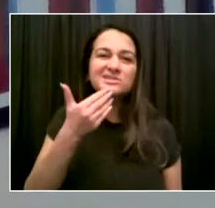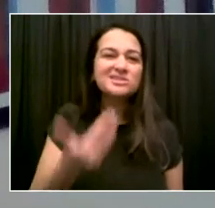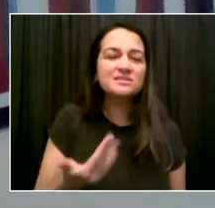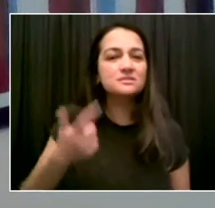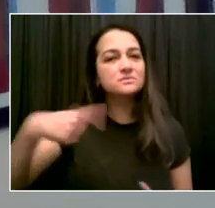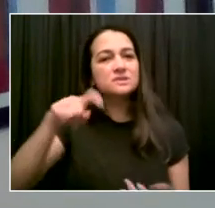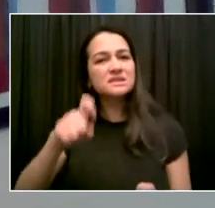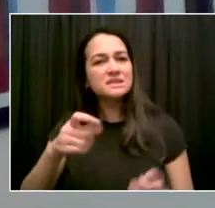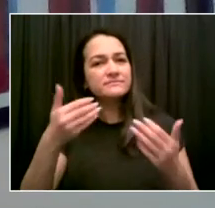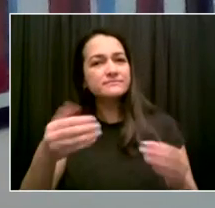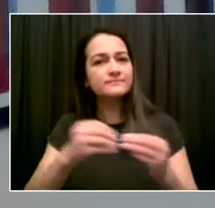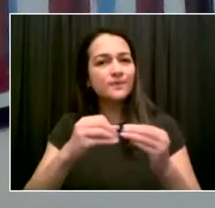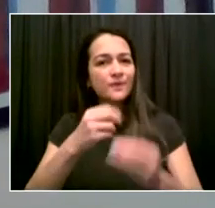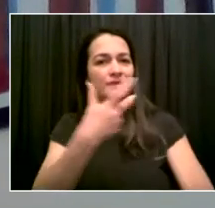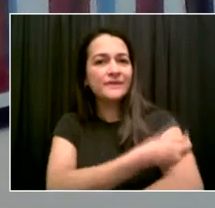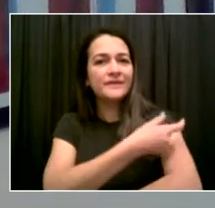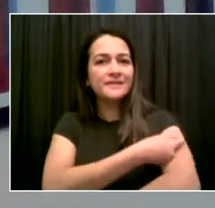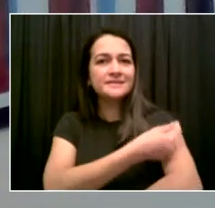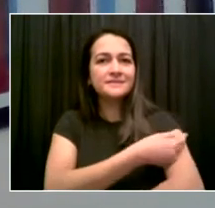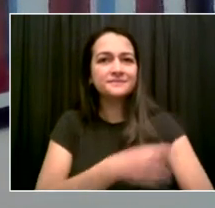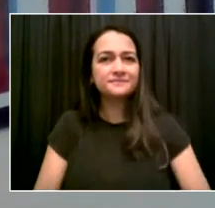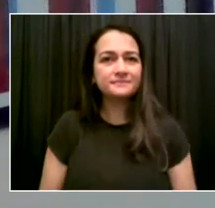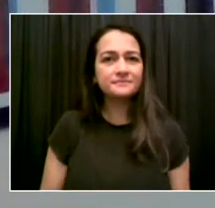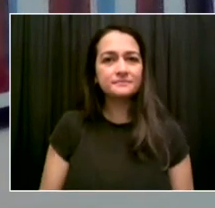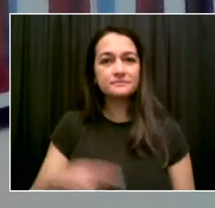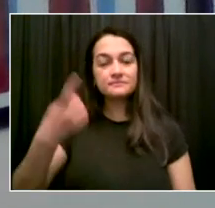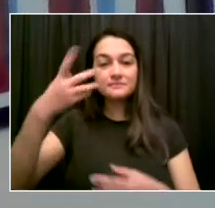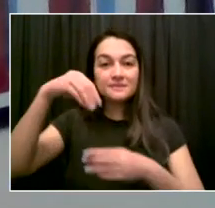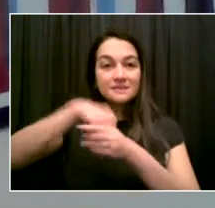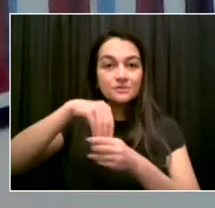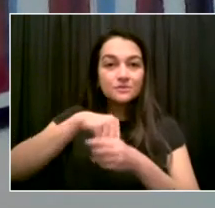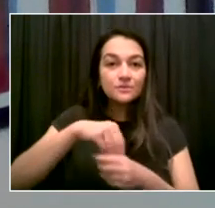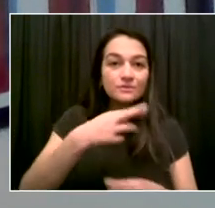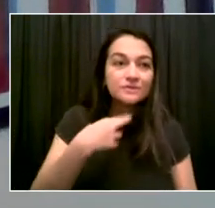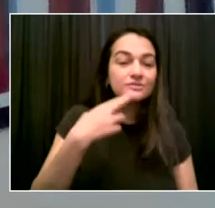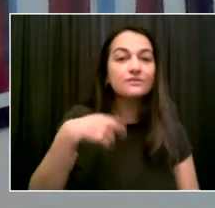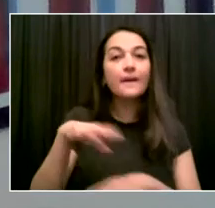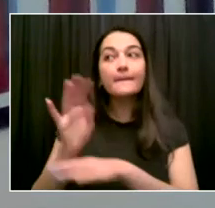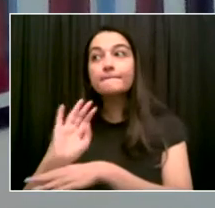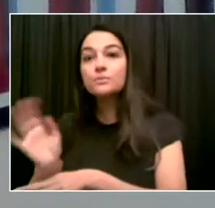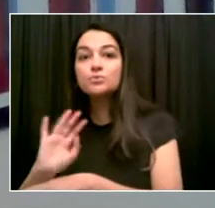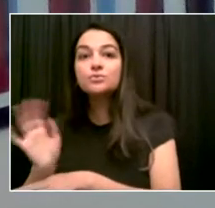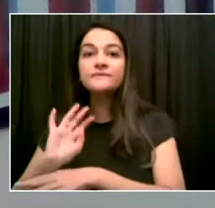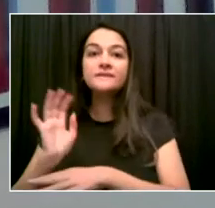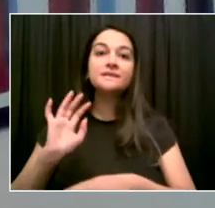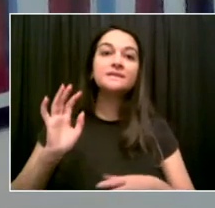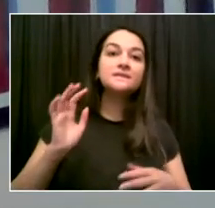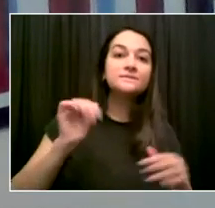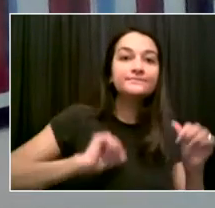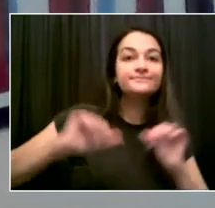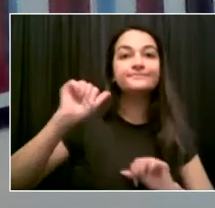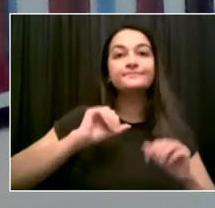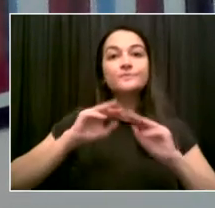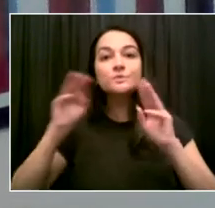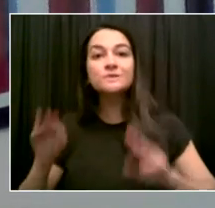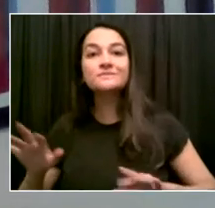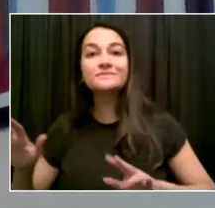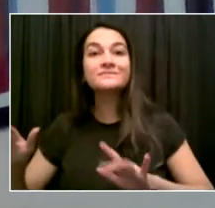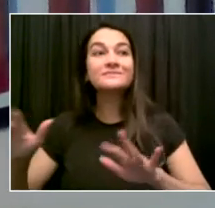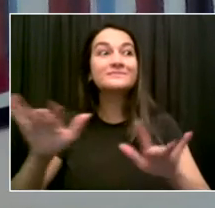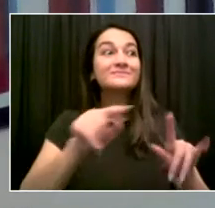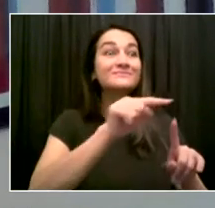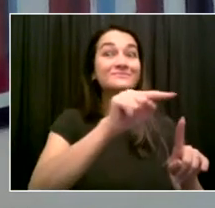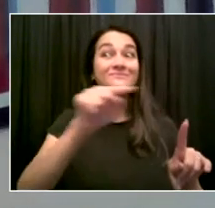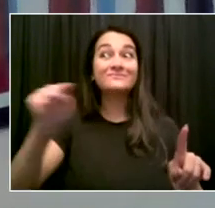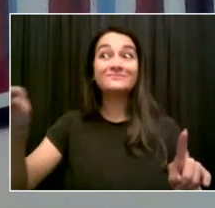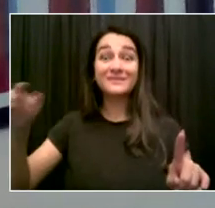together, socializing, speaking, where ventilation may not be good. In short, all the conditions that the Delta virus wants to